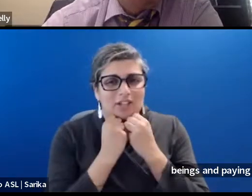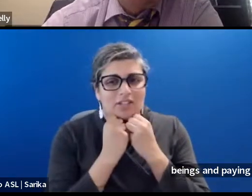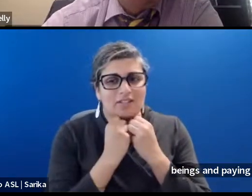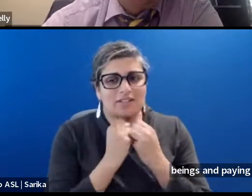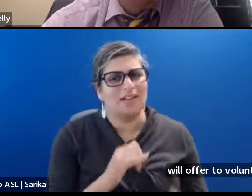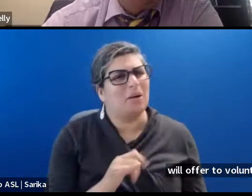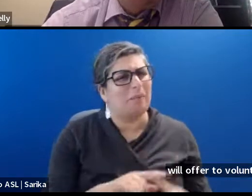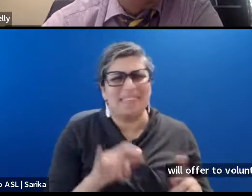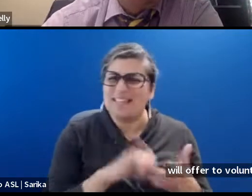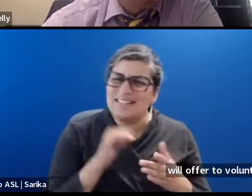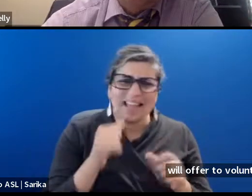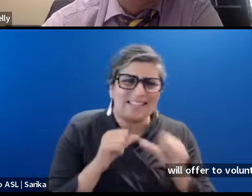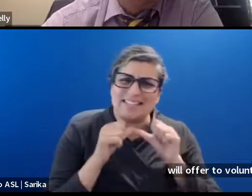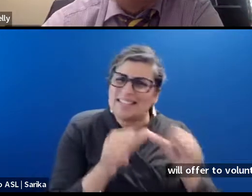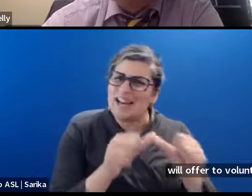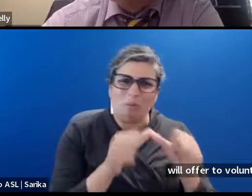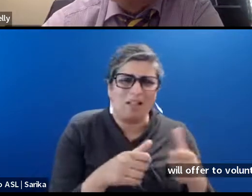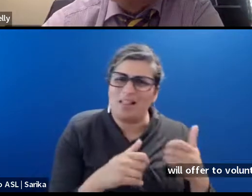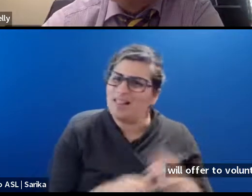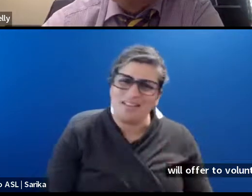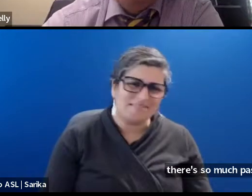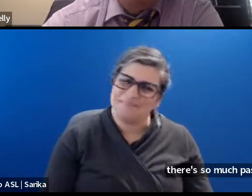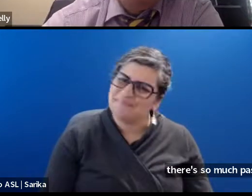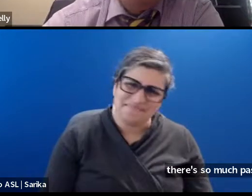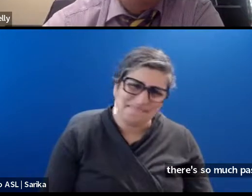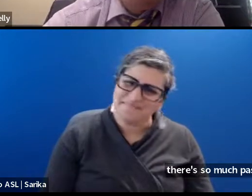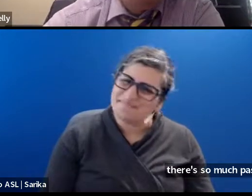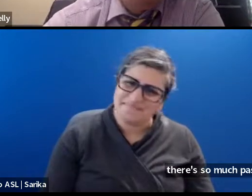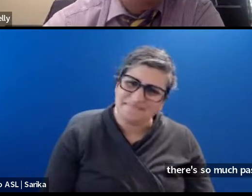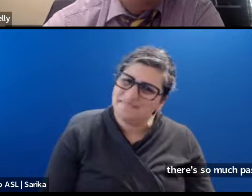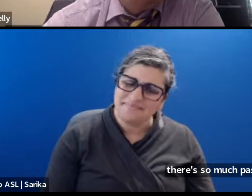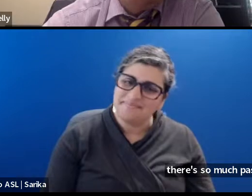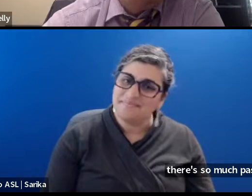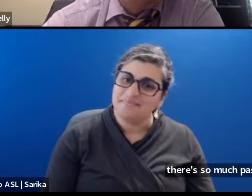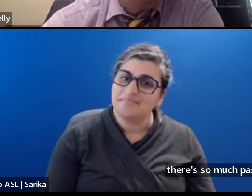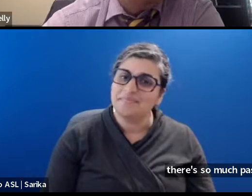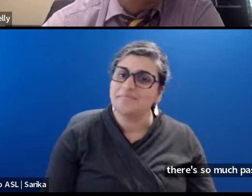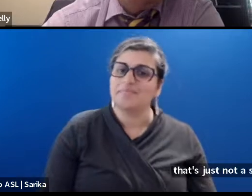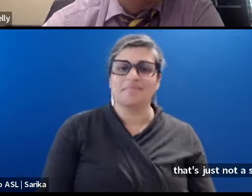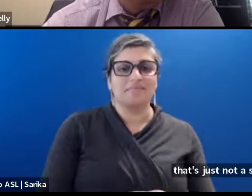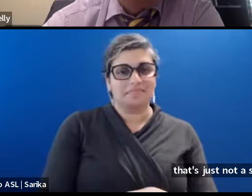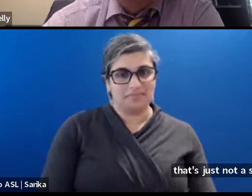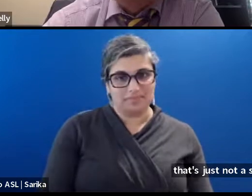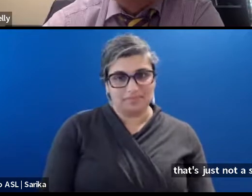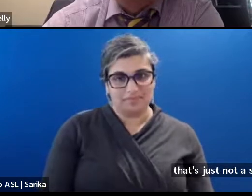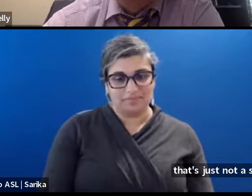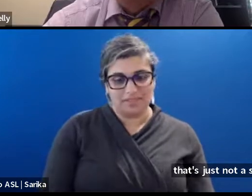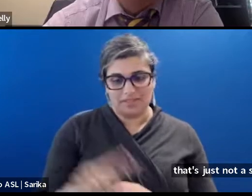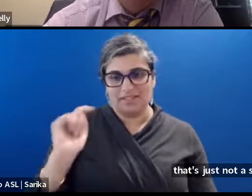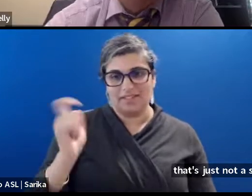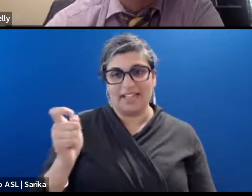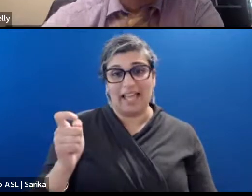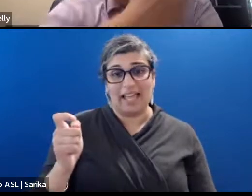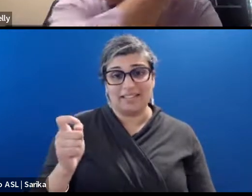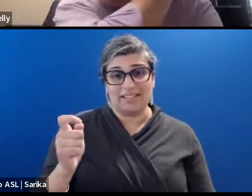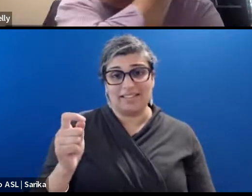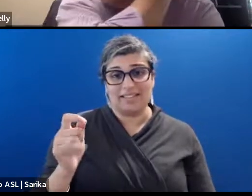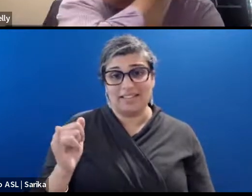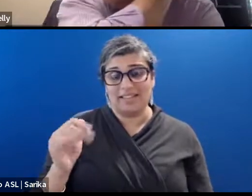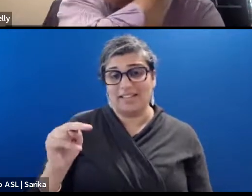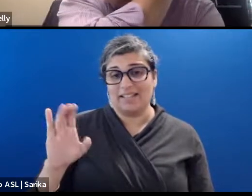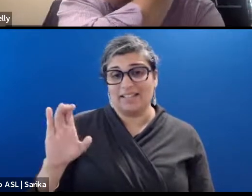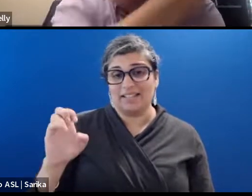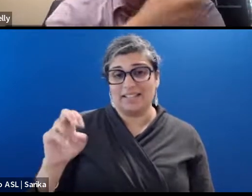not a sustainable way to make a living. So these, these tax incentives can really help